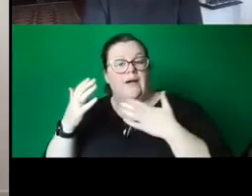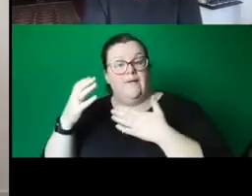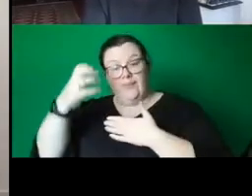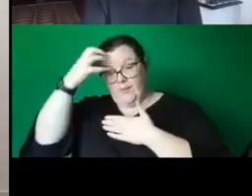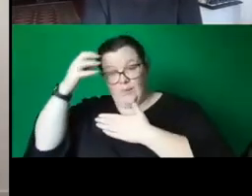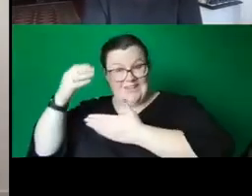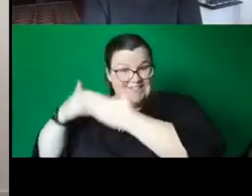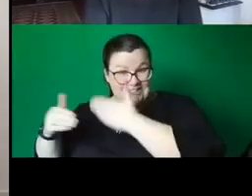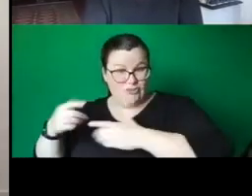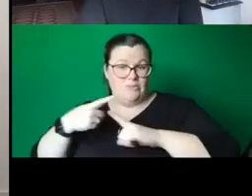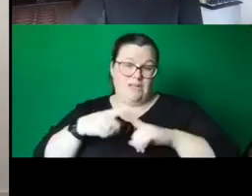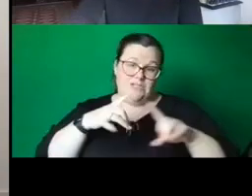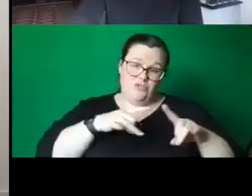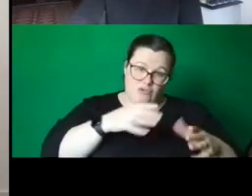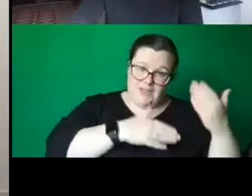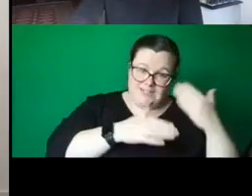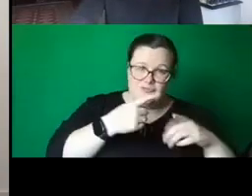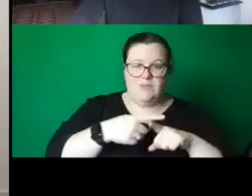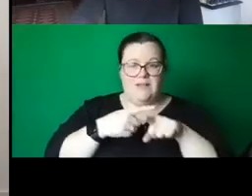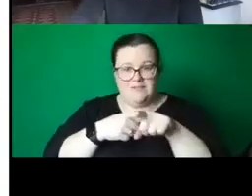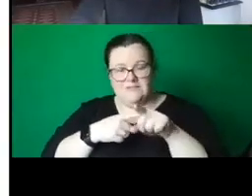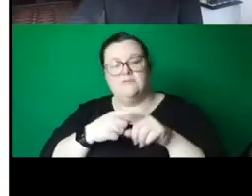but held very different futures.